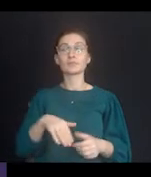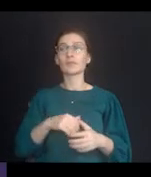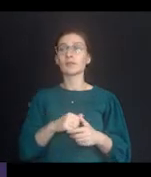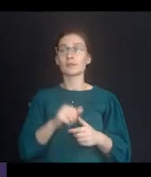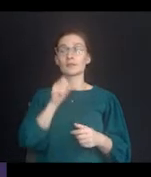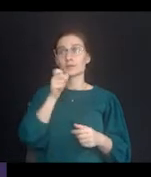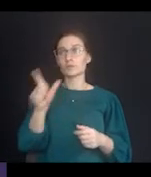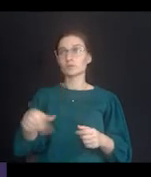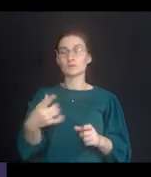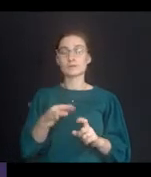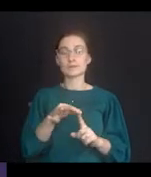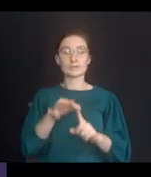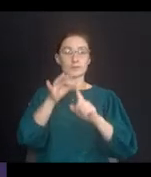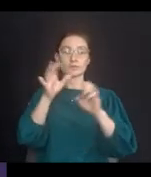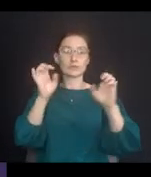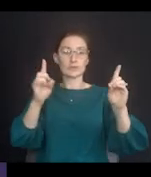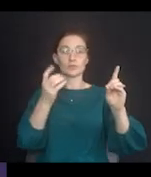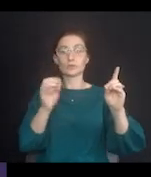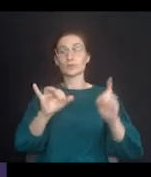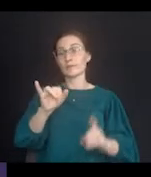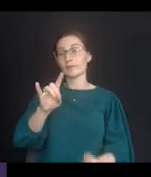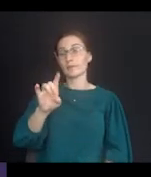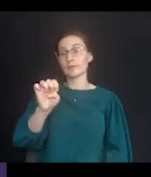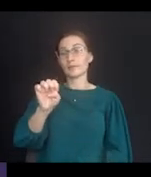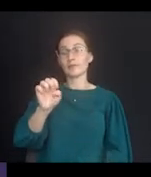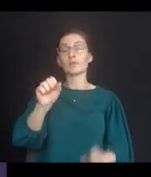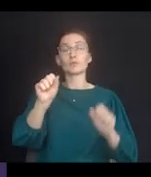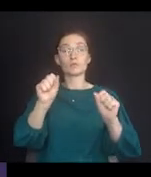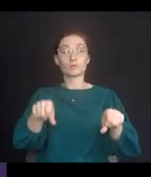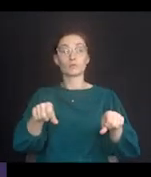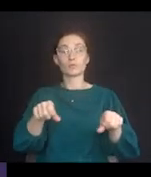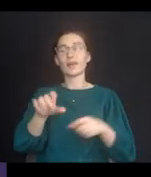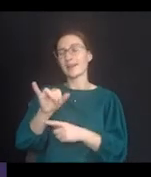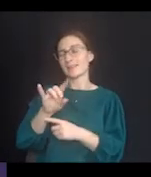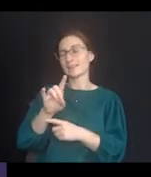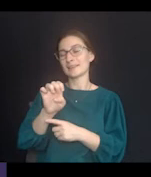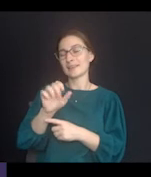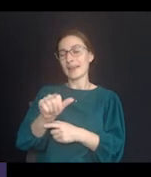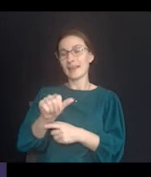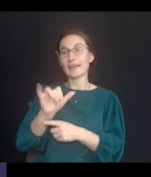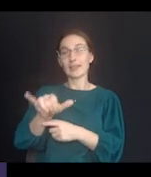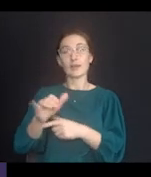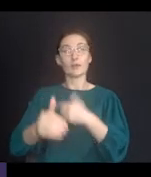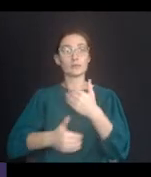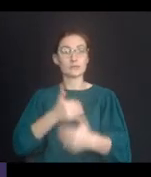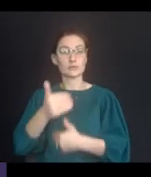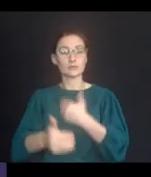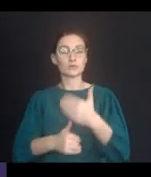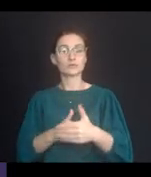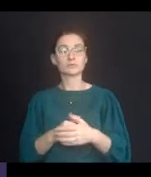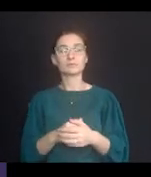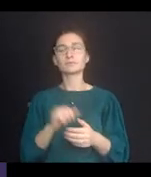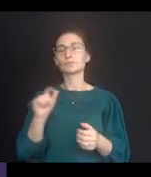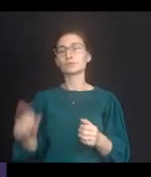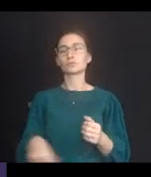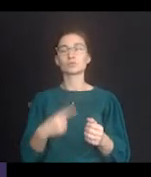from the special education or IDEA due process procedures. So I would just, you know, reach